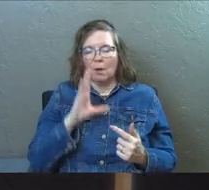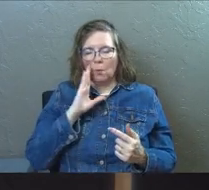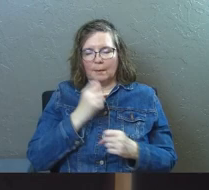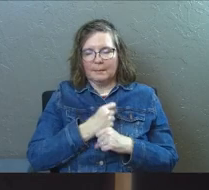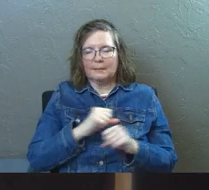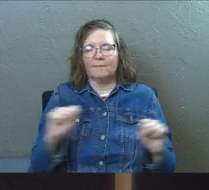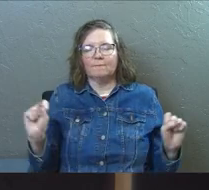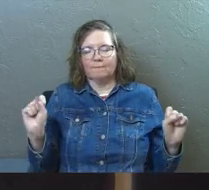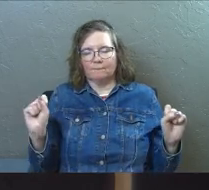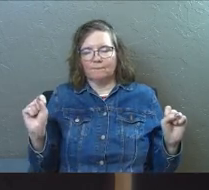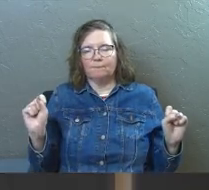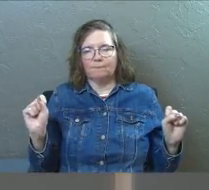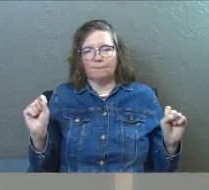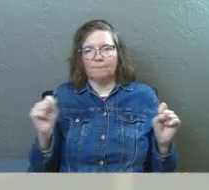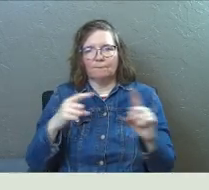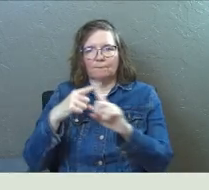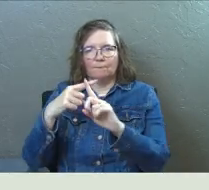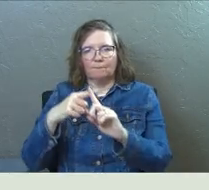will be saved.